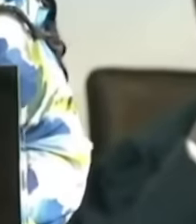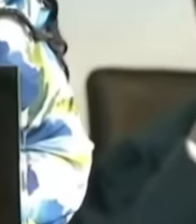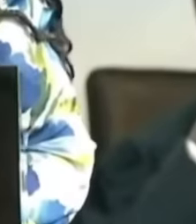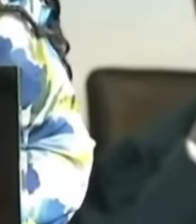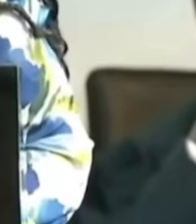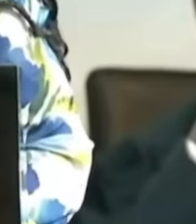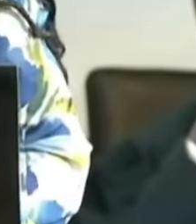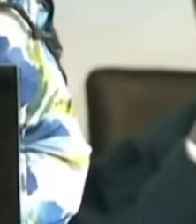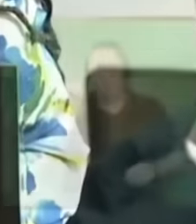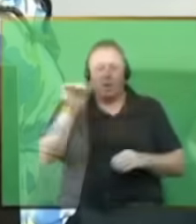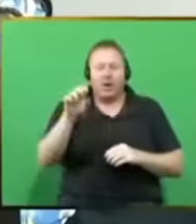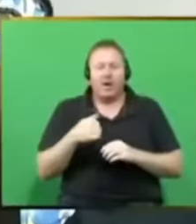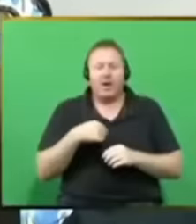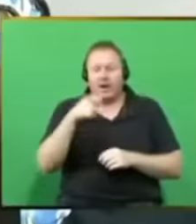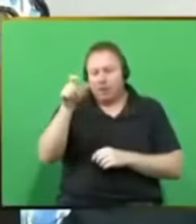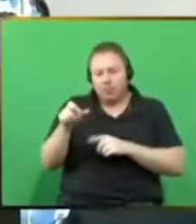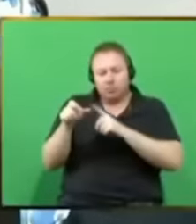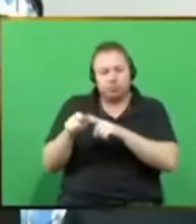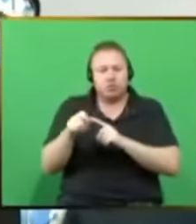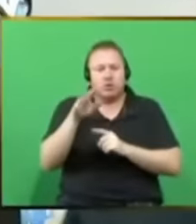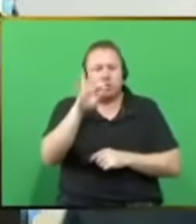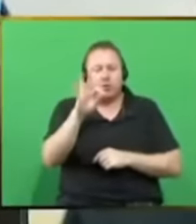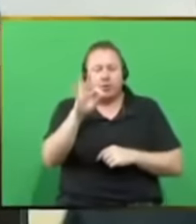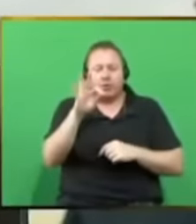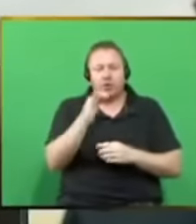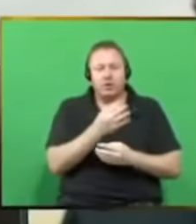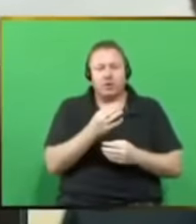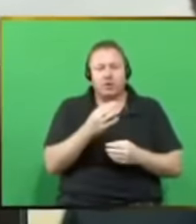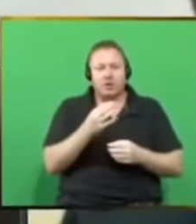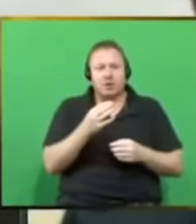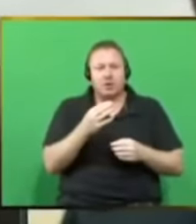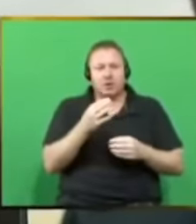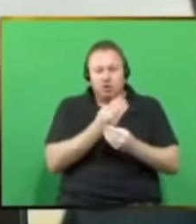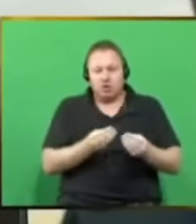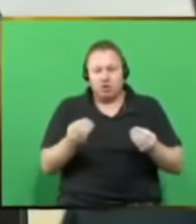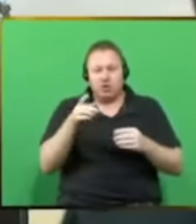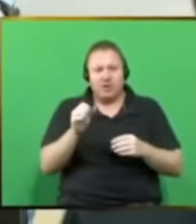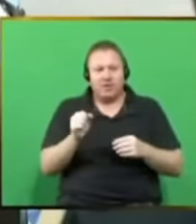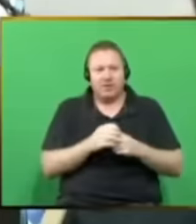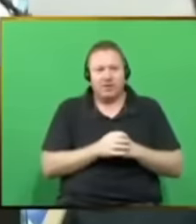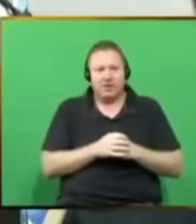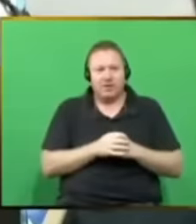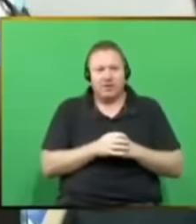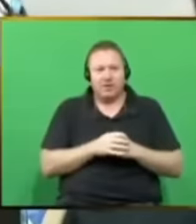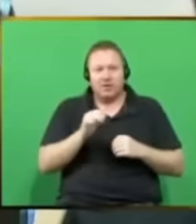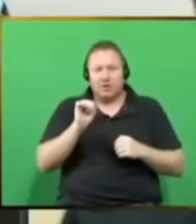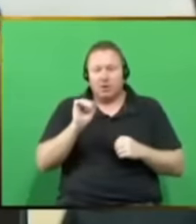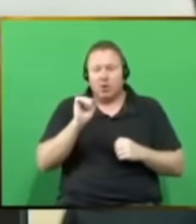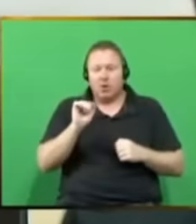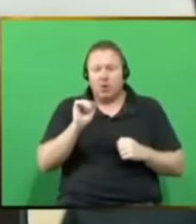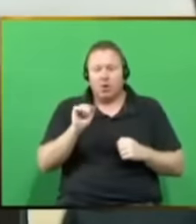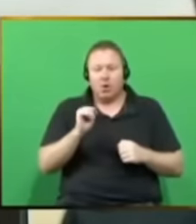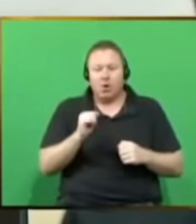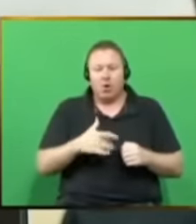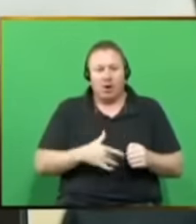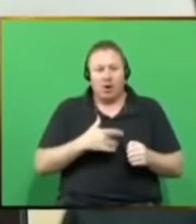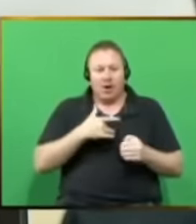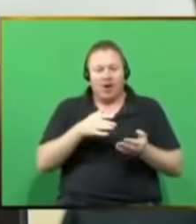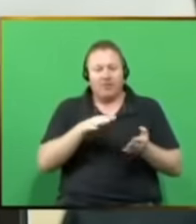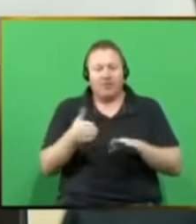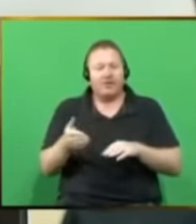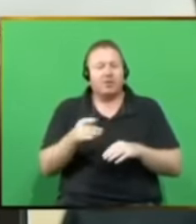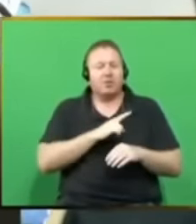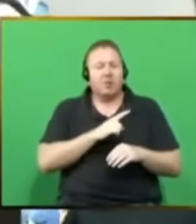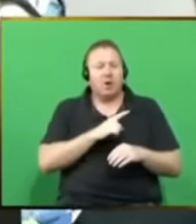a mother of three children, Mr. President, from Ektuwa, who decided to end her life and her children due to the poverty